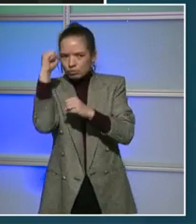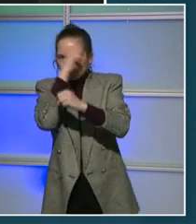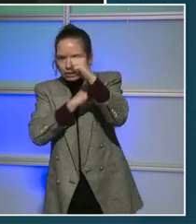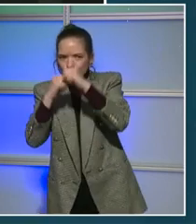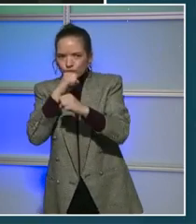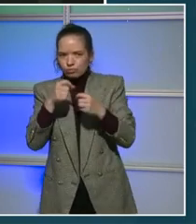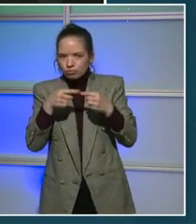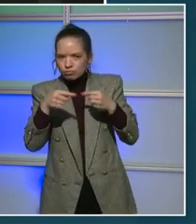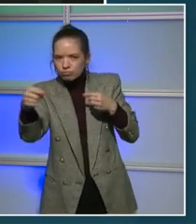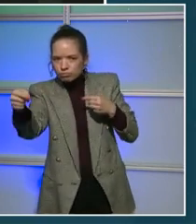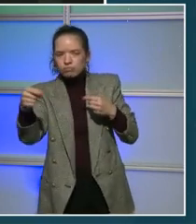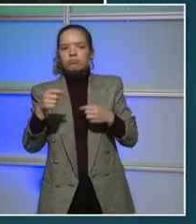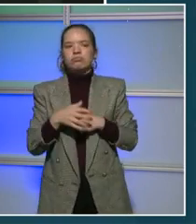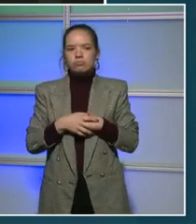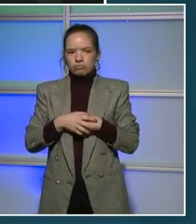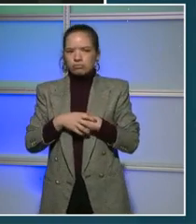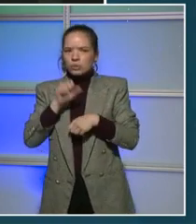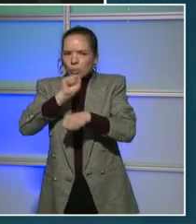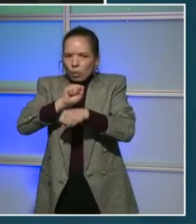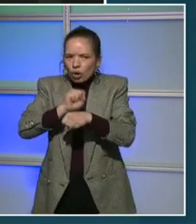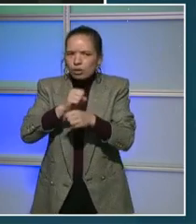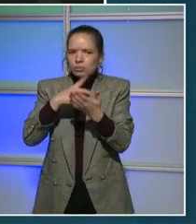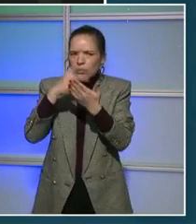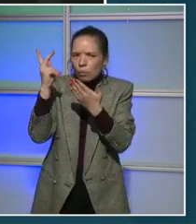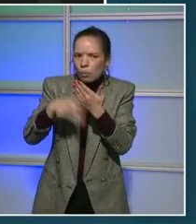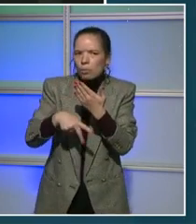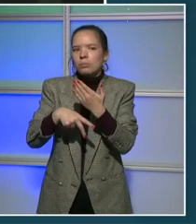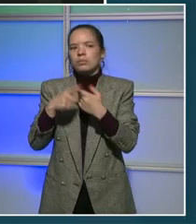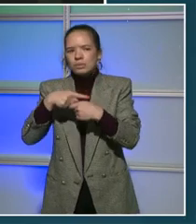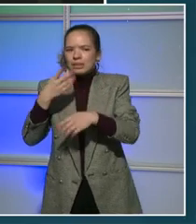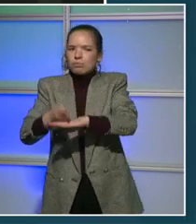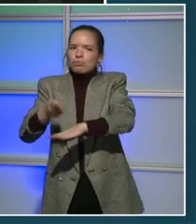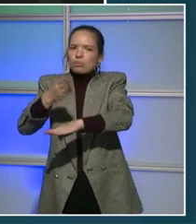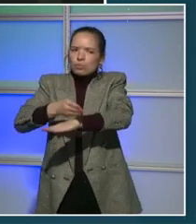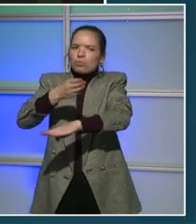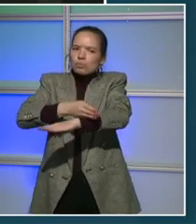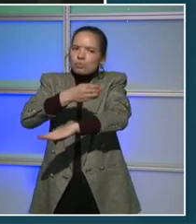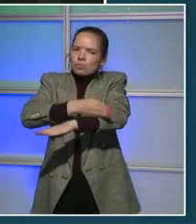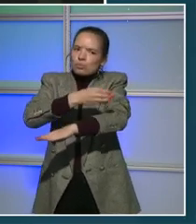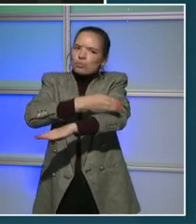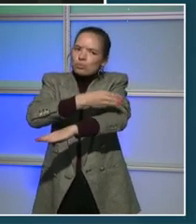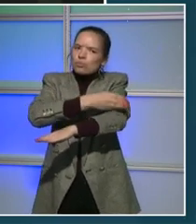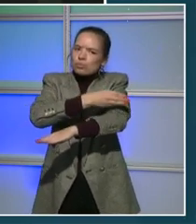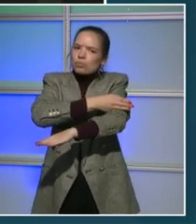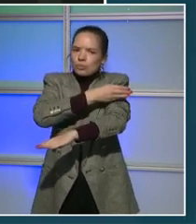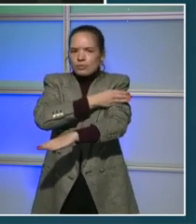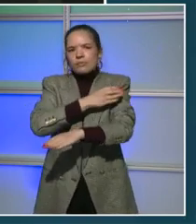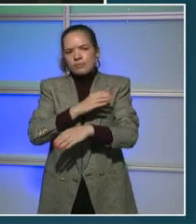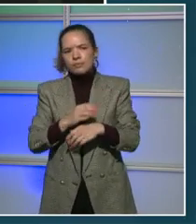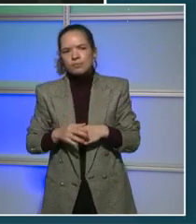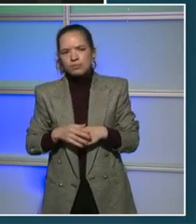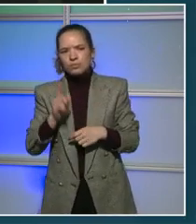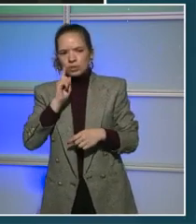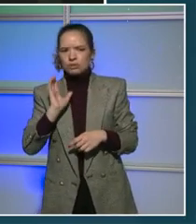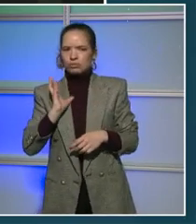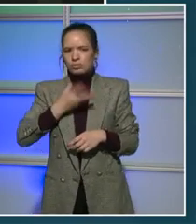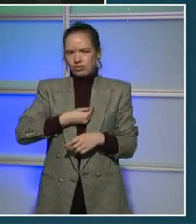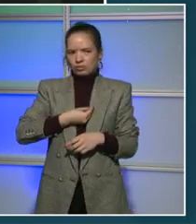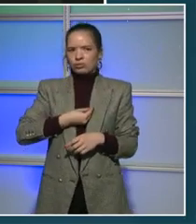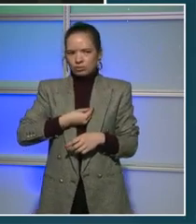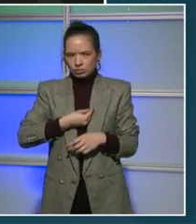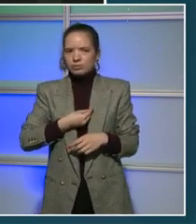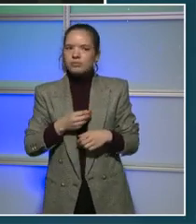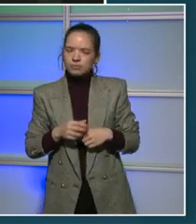What we're hoping to see in the FY23 budget is that continued funding and support around that, but also more commitment to additional housing